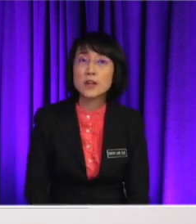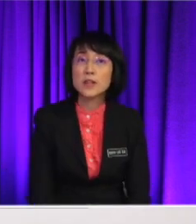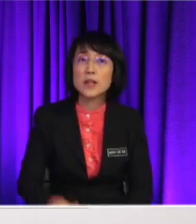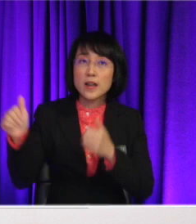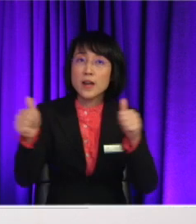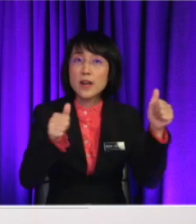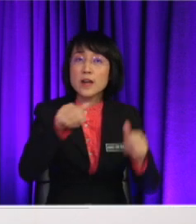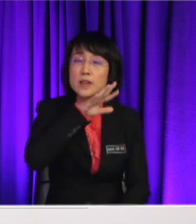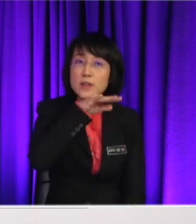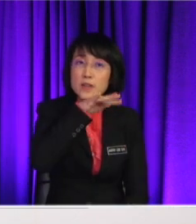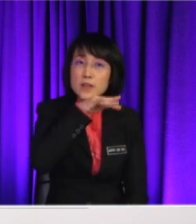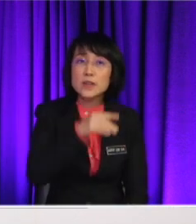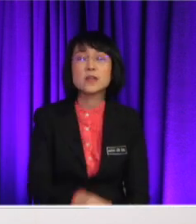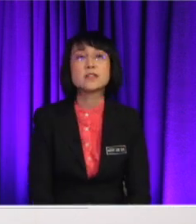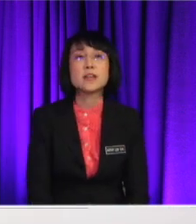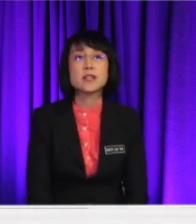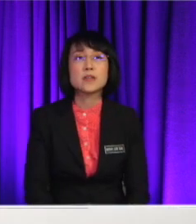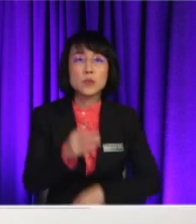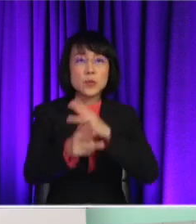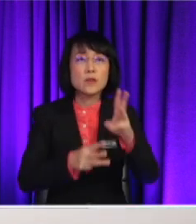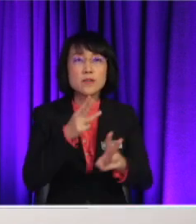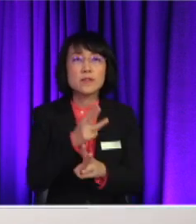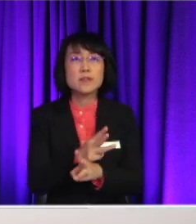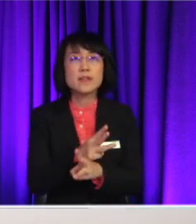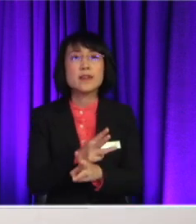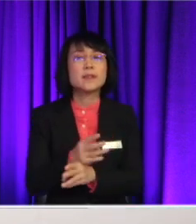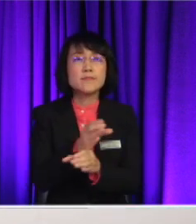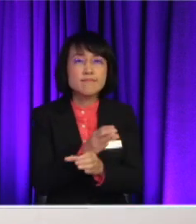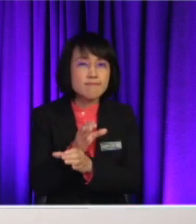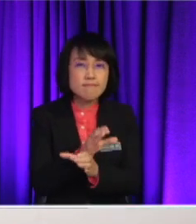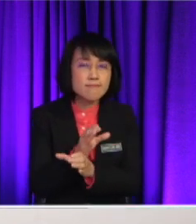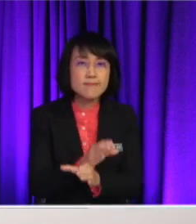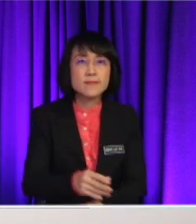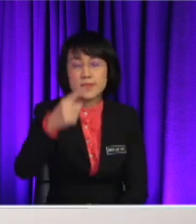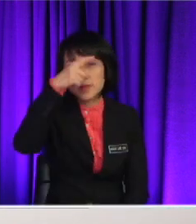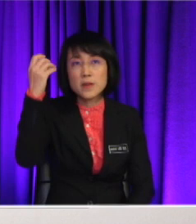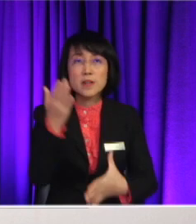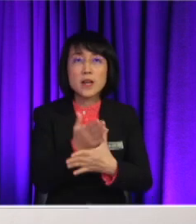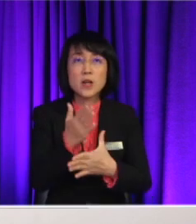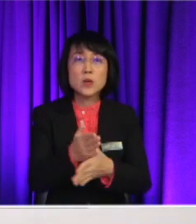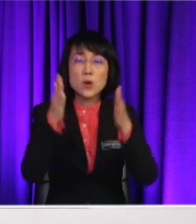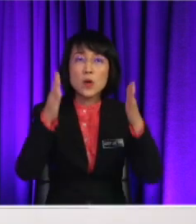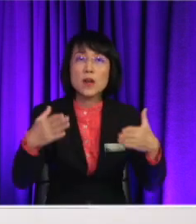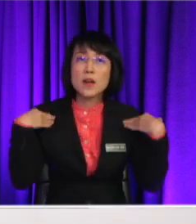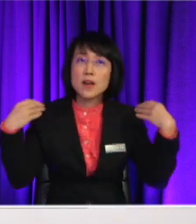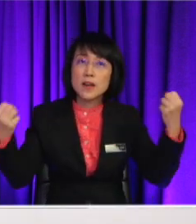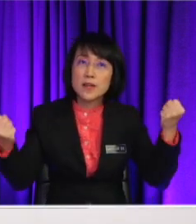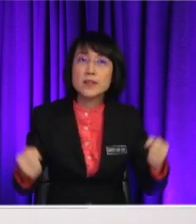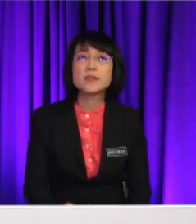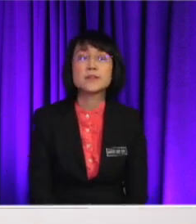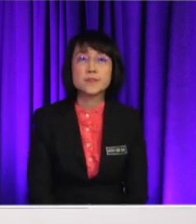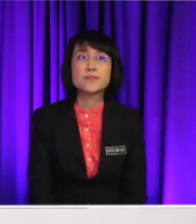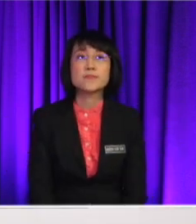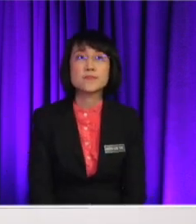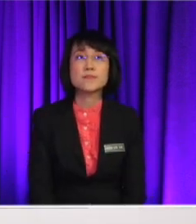major concern around the world, as he says a serious impact of our health. It will lead to a serious cardiovascular disease